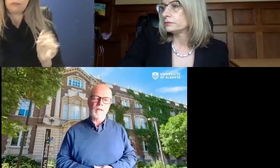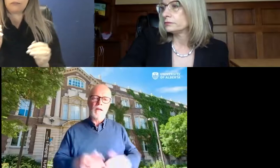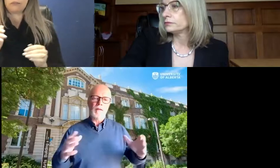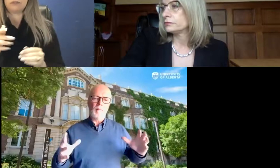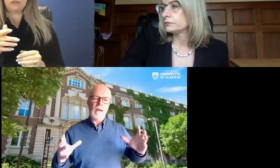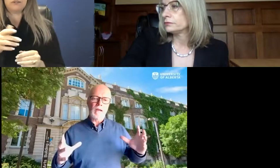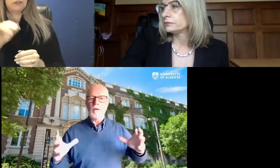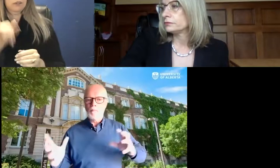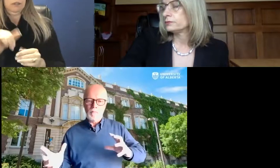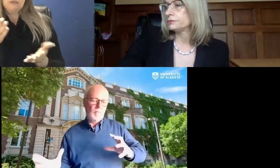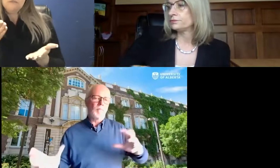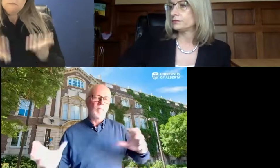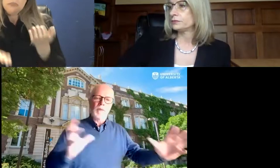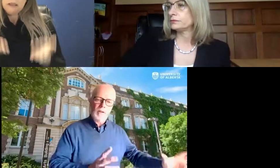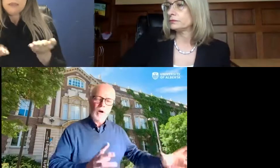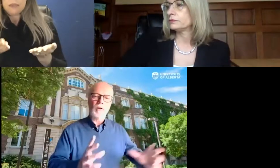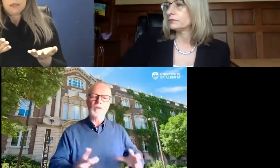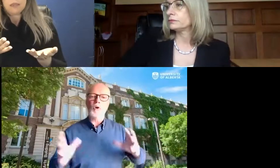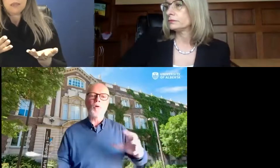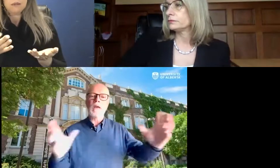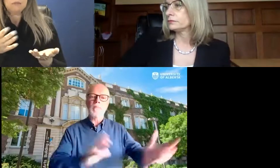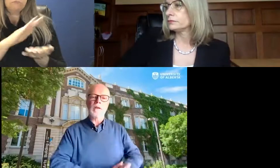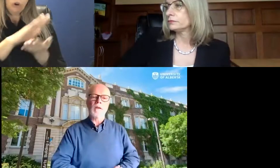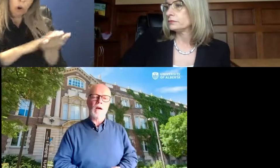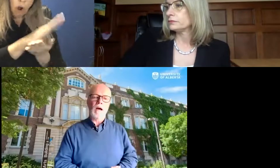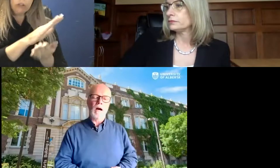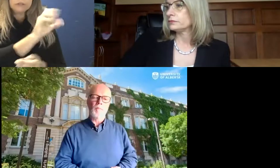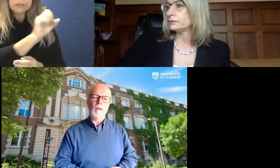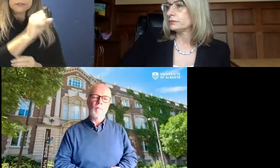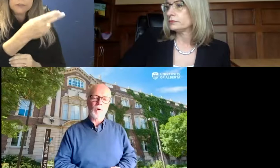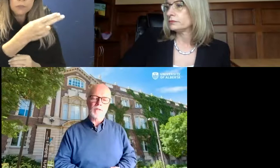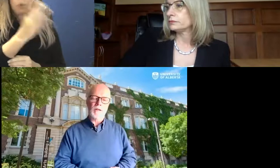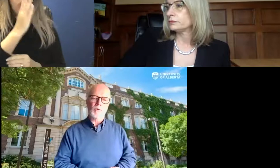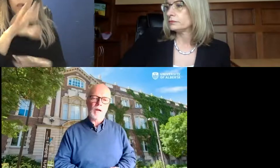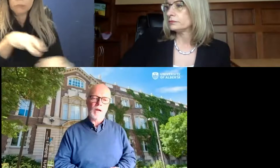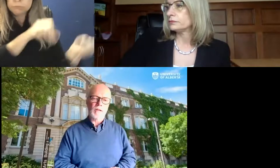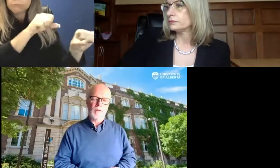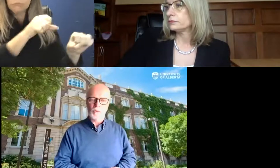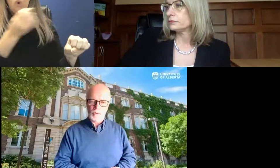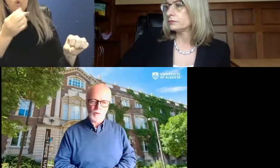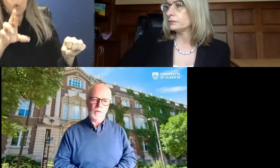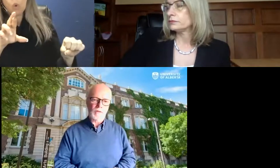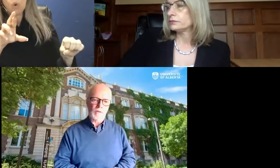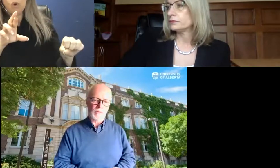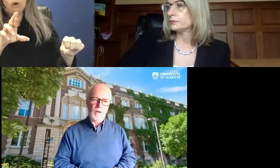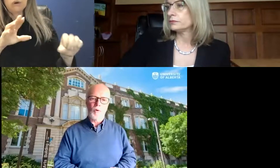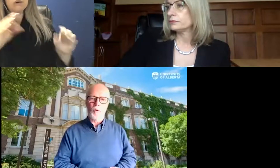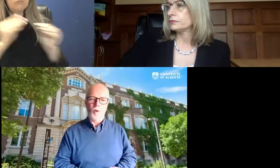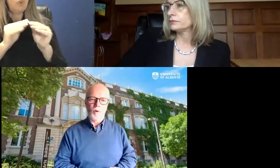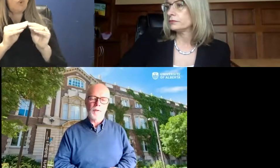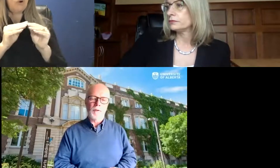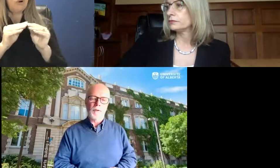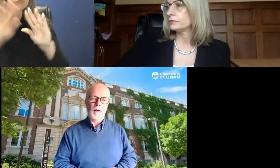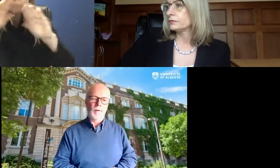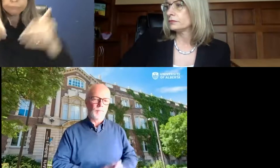of things that may be at the college or maybe more centralized in student services or